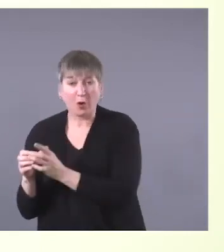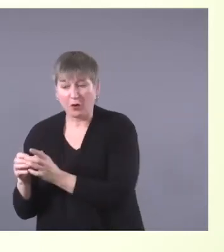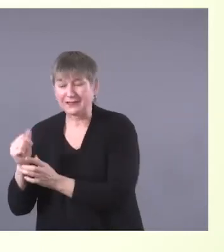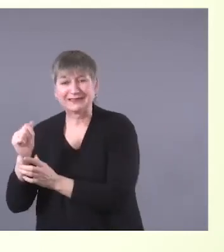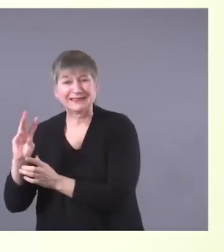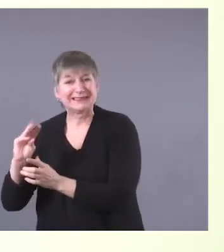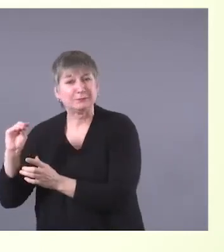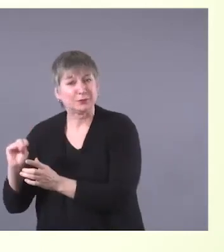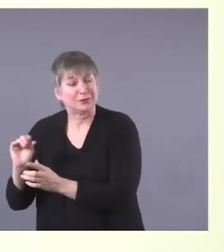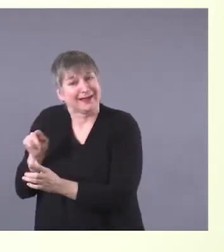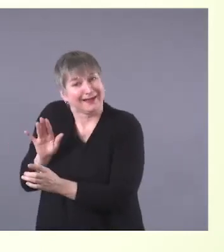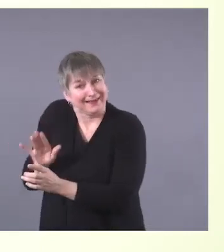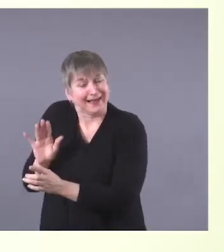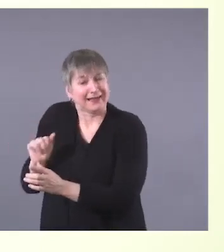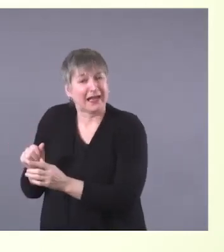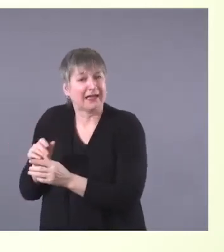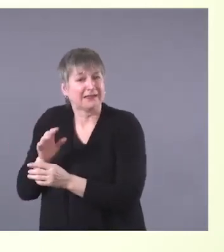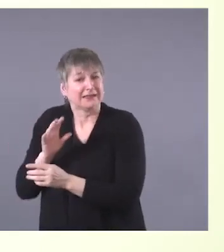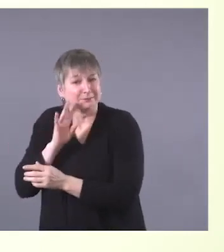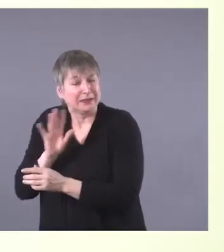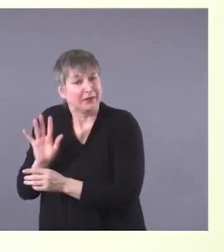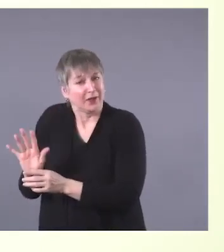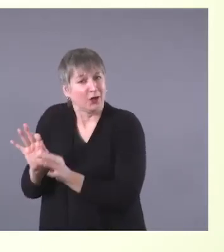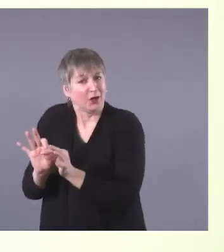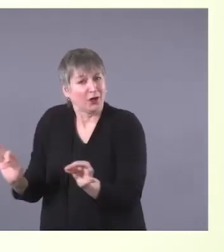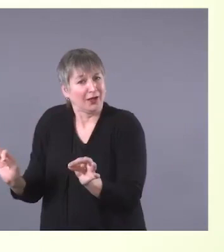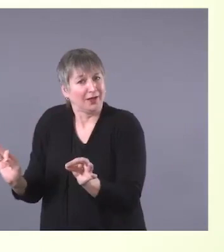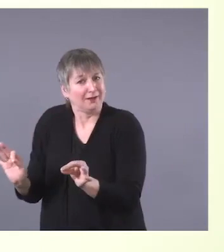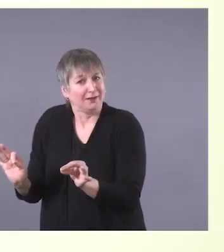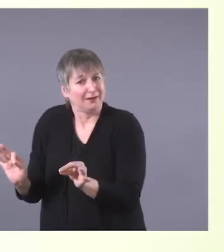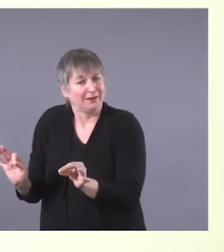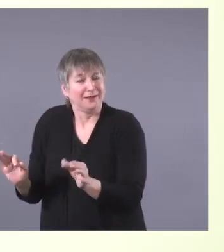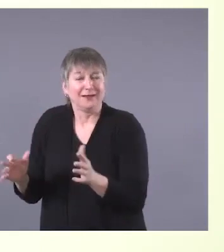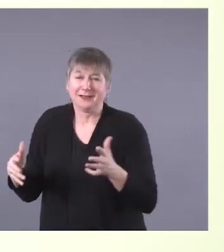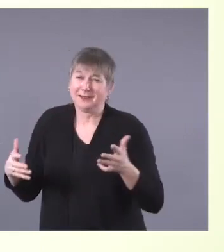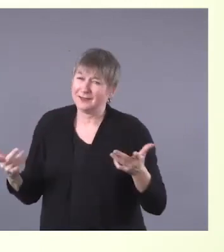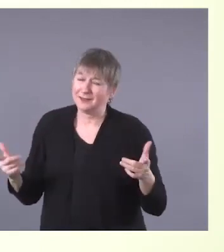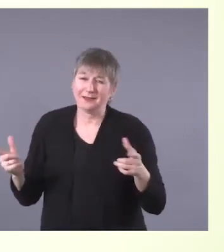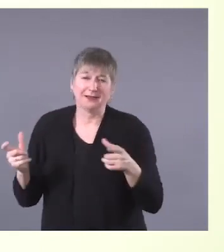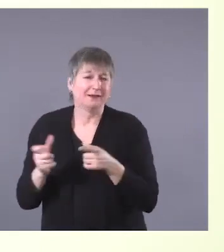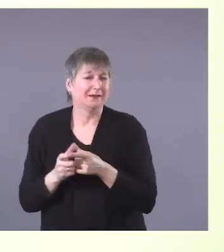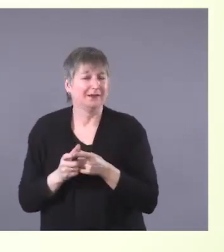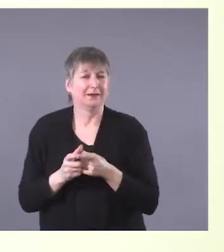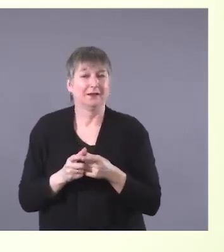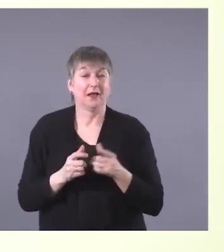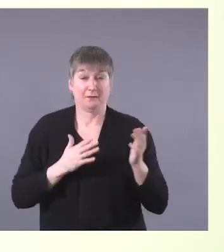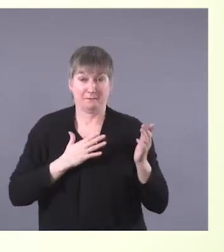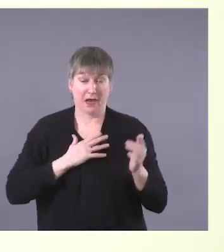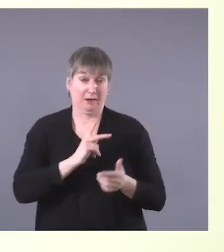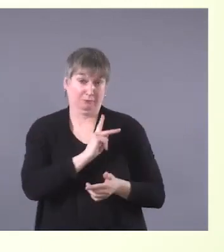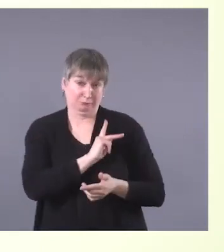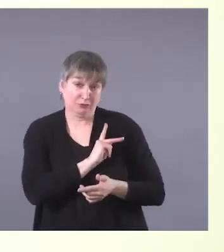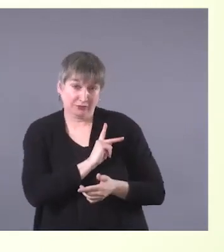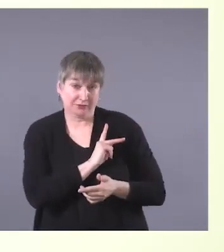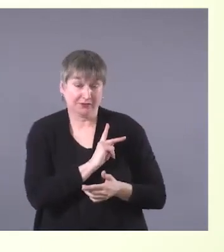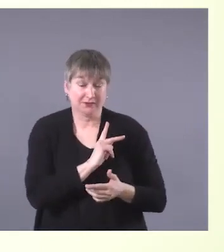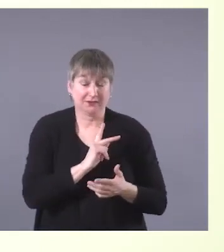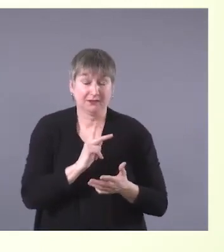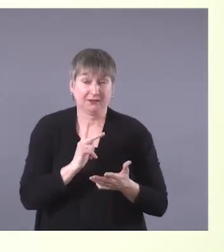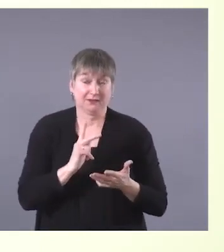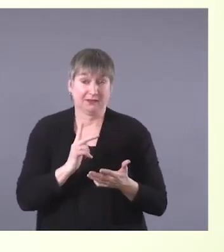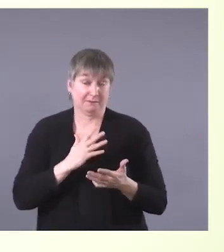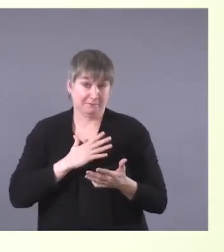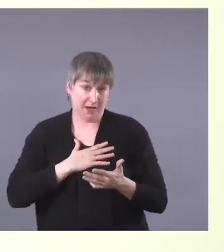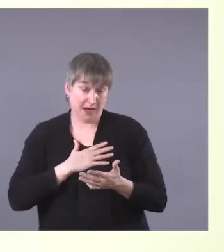Indigenous language. So, you know, just a little personal insight into my